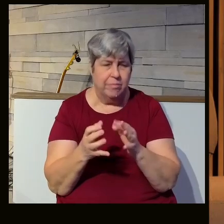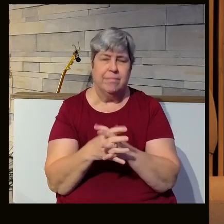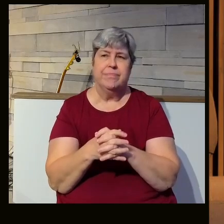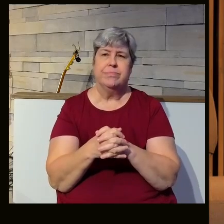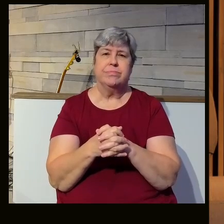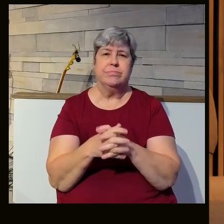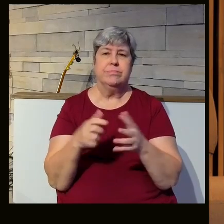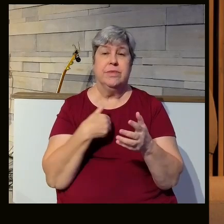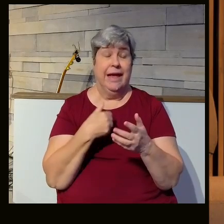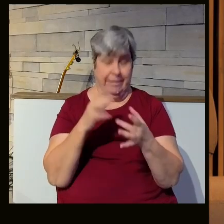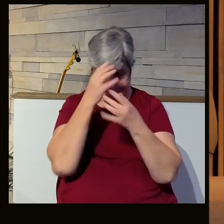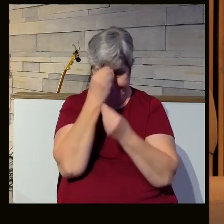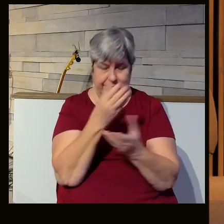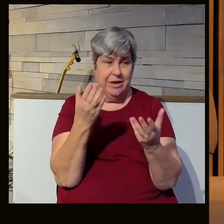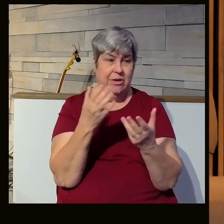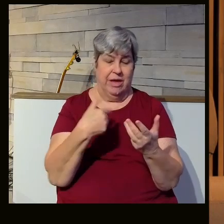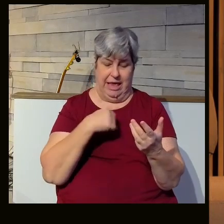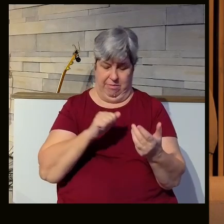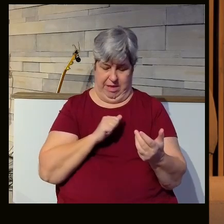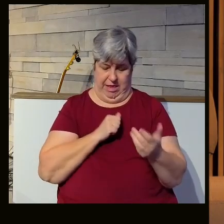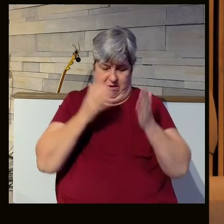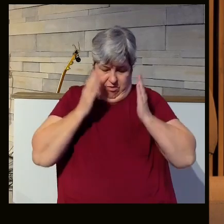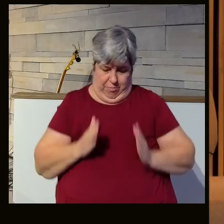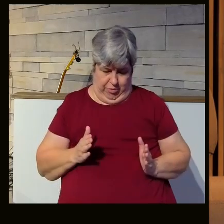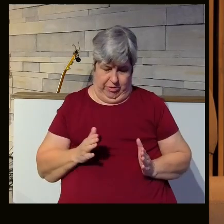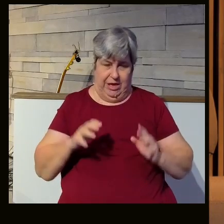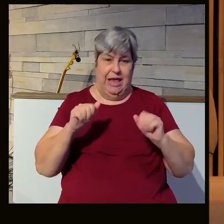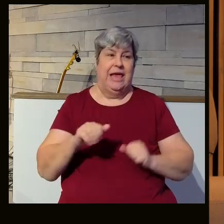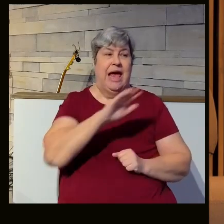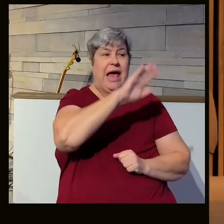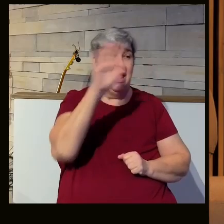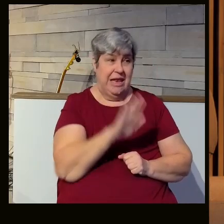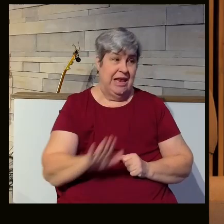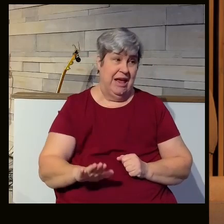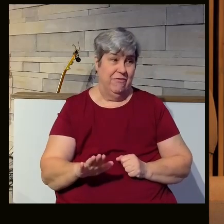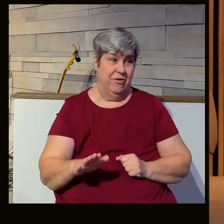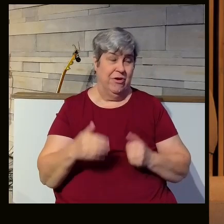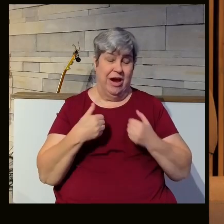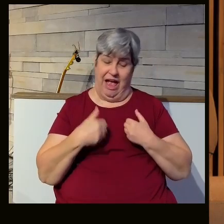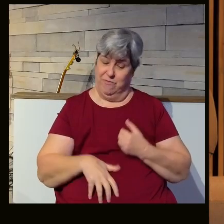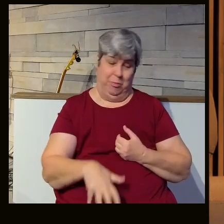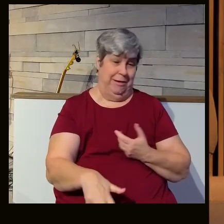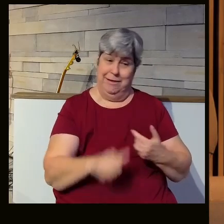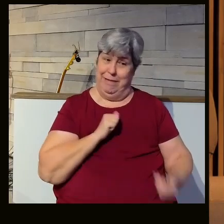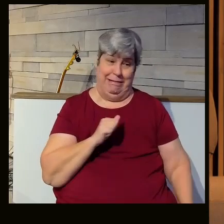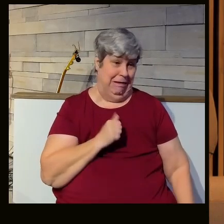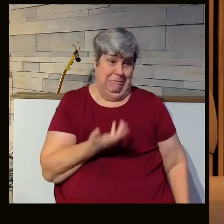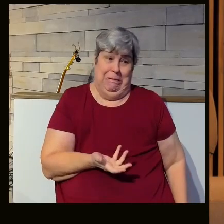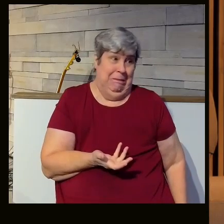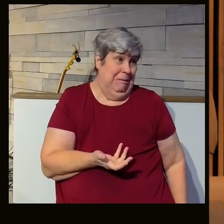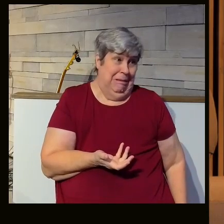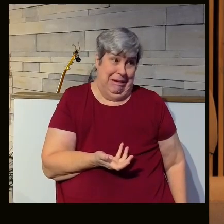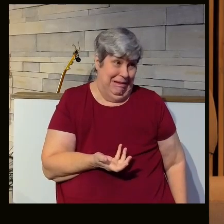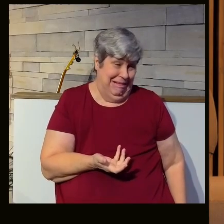Now, I say this as an individual who can never have an unwanted pregnancy, all right? I understand